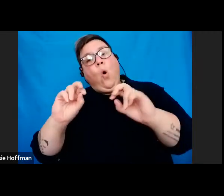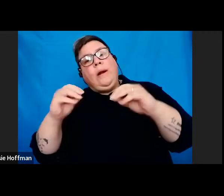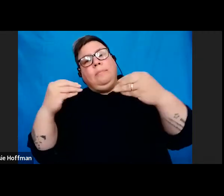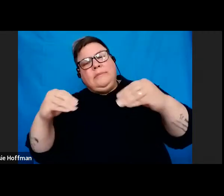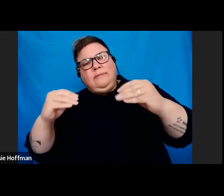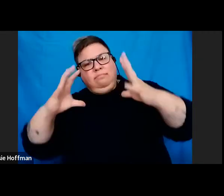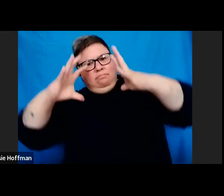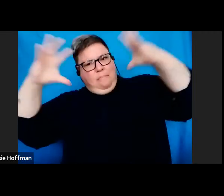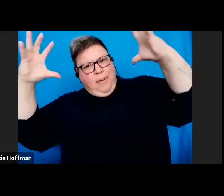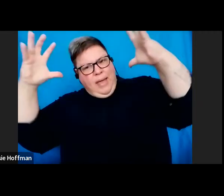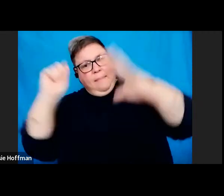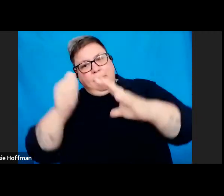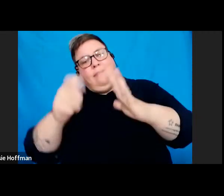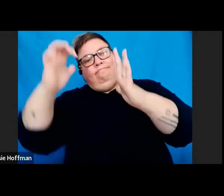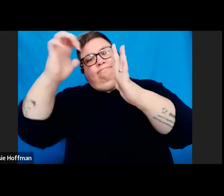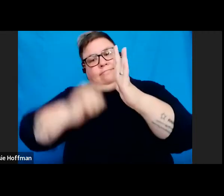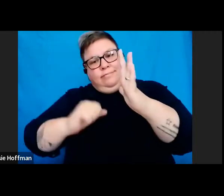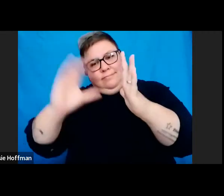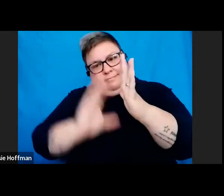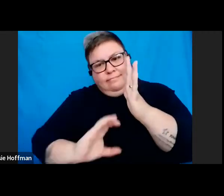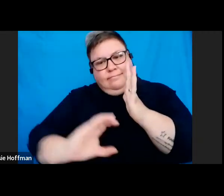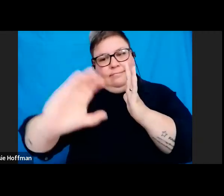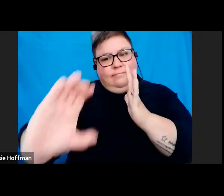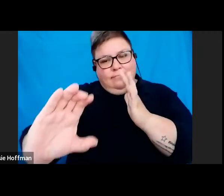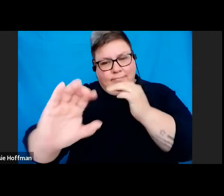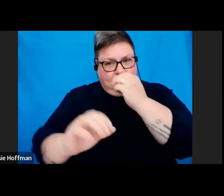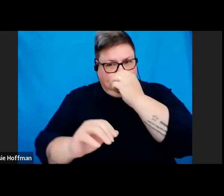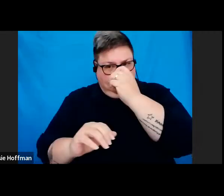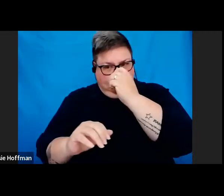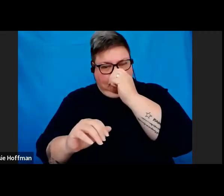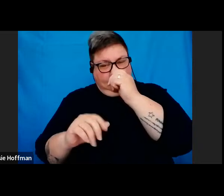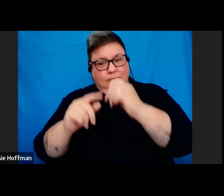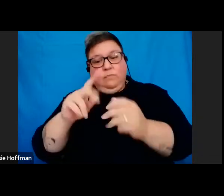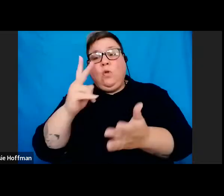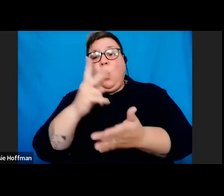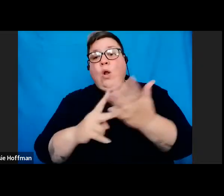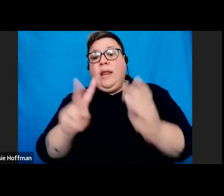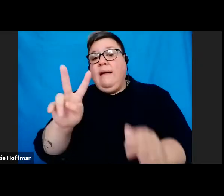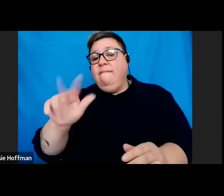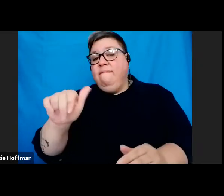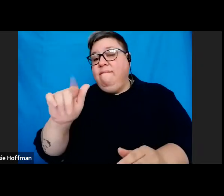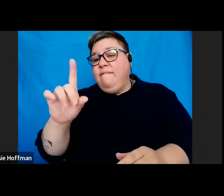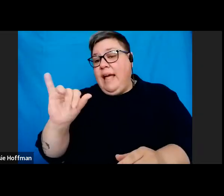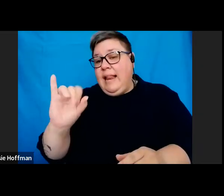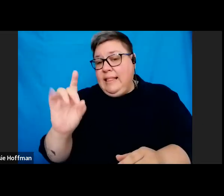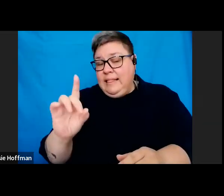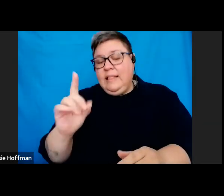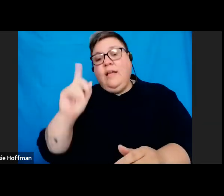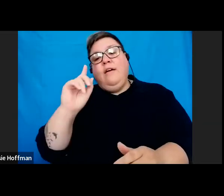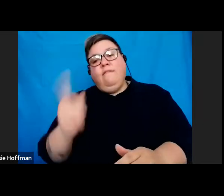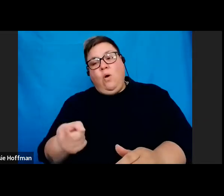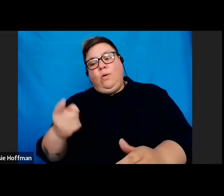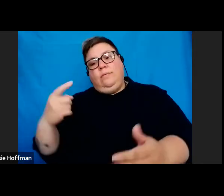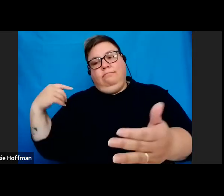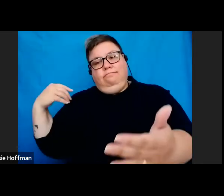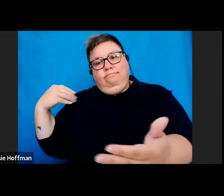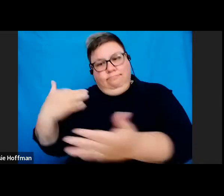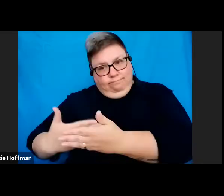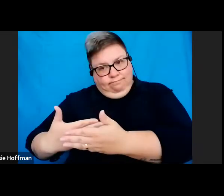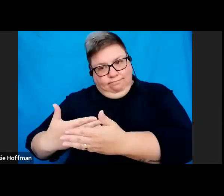approved tax directive is only valid for the tax year or a period that it was applied for.